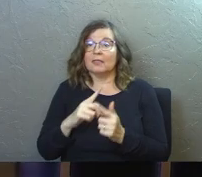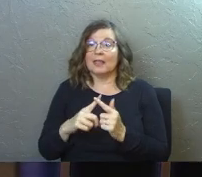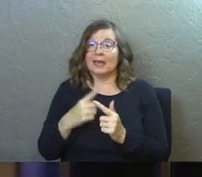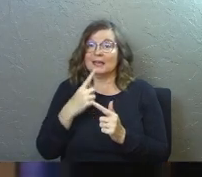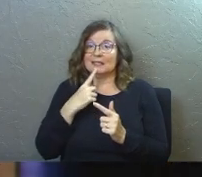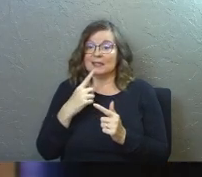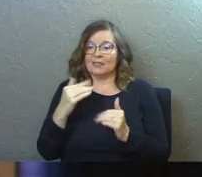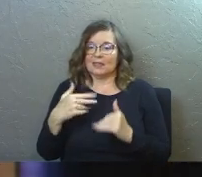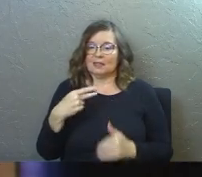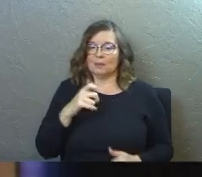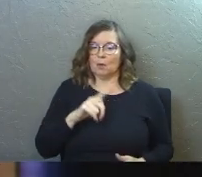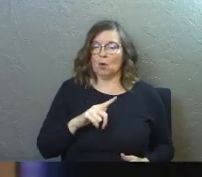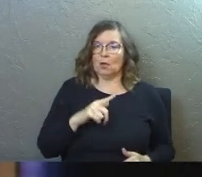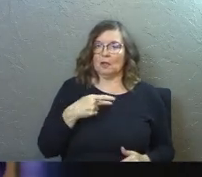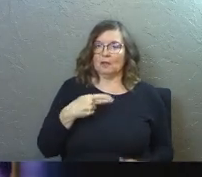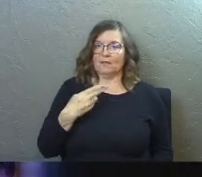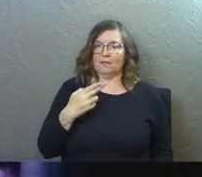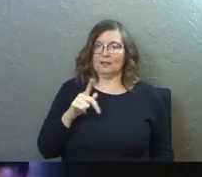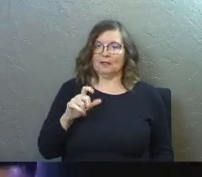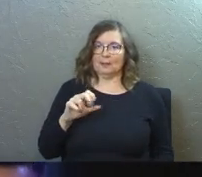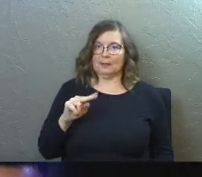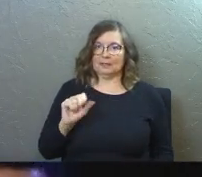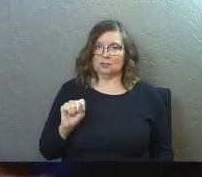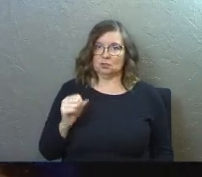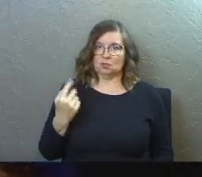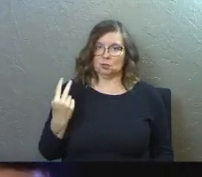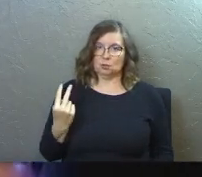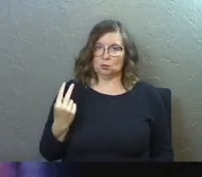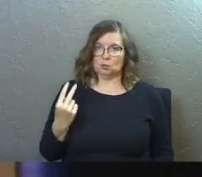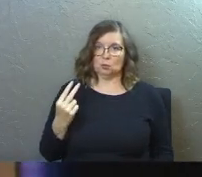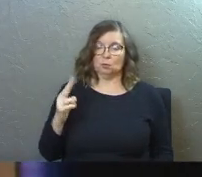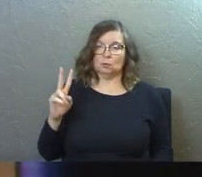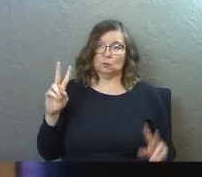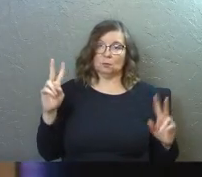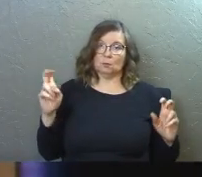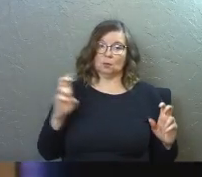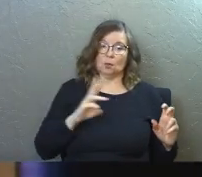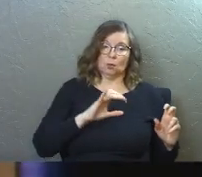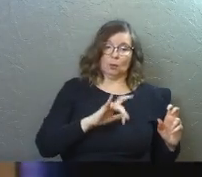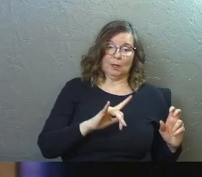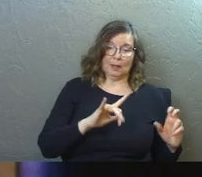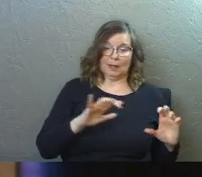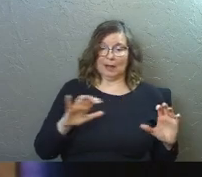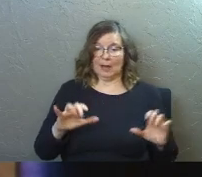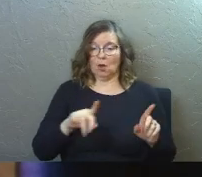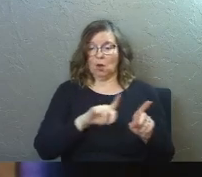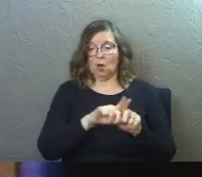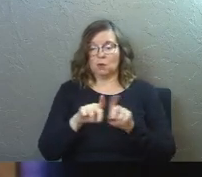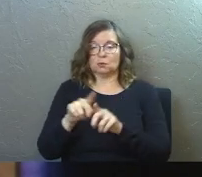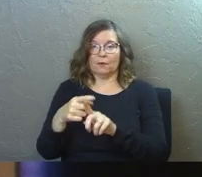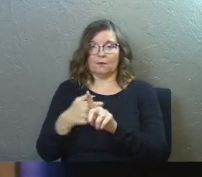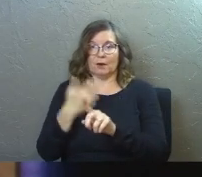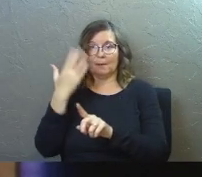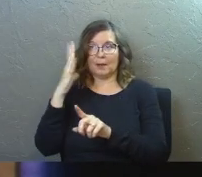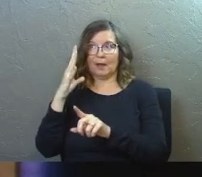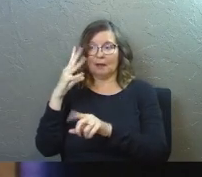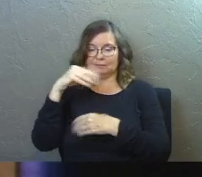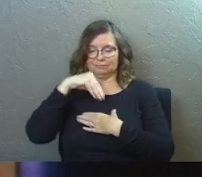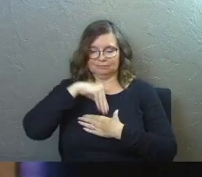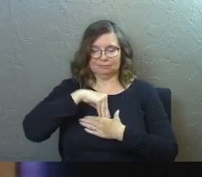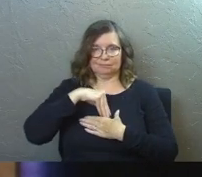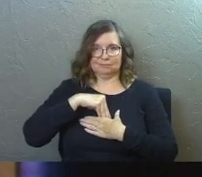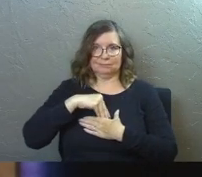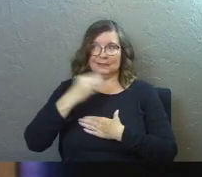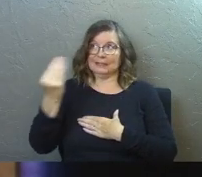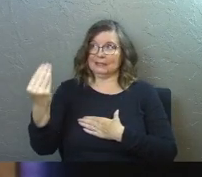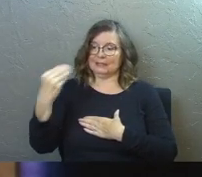says this, and this is Paul in Philippians two says, our will and our action also come from God for God is working in you, giving you the desire